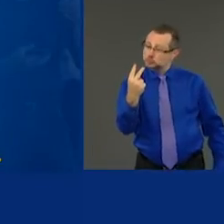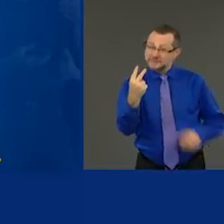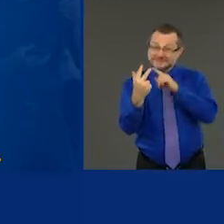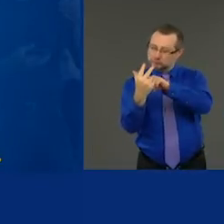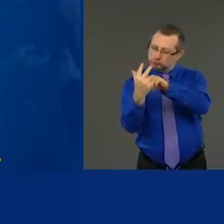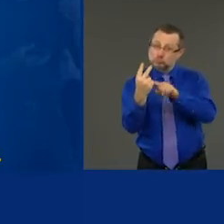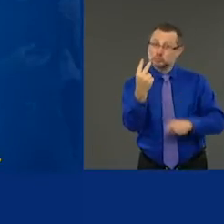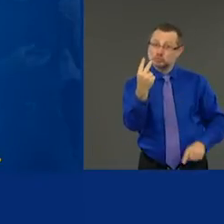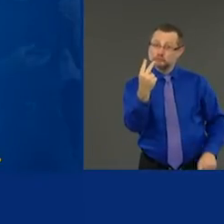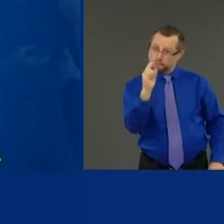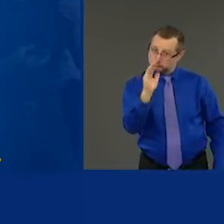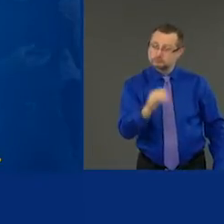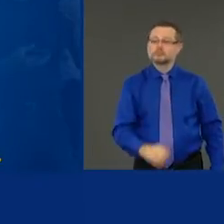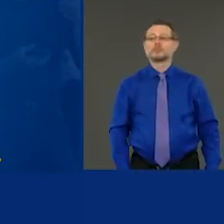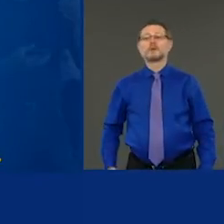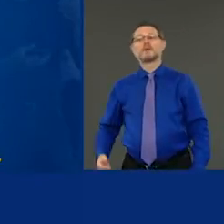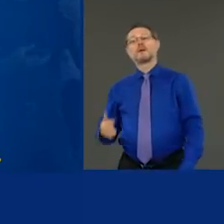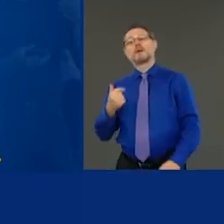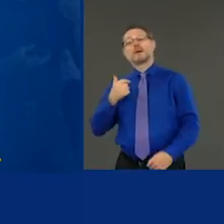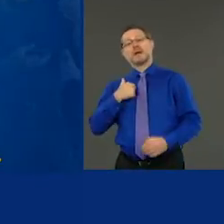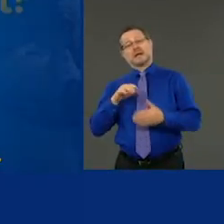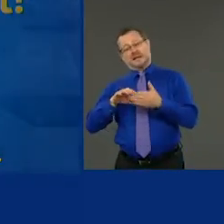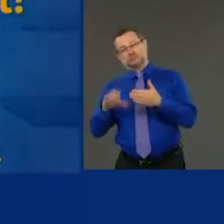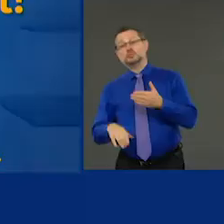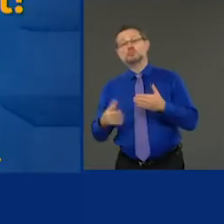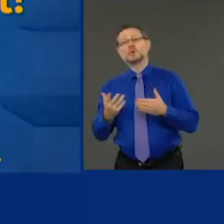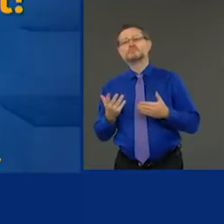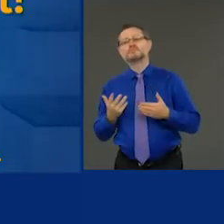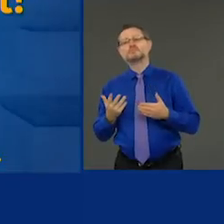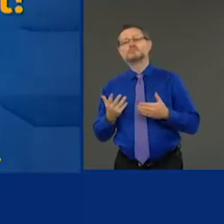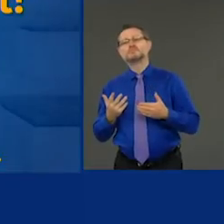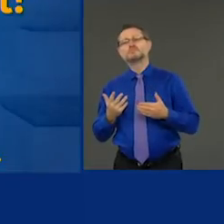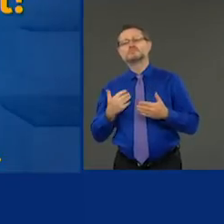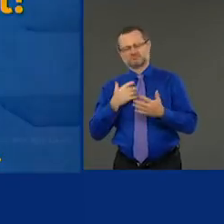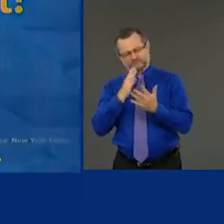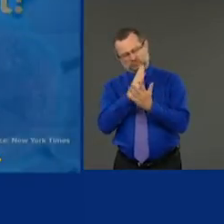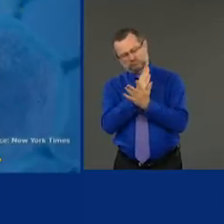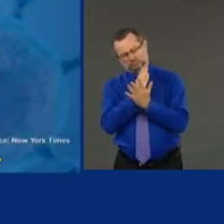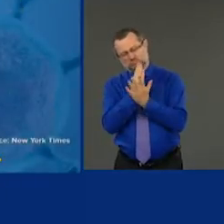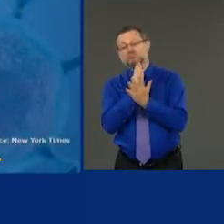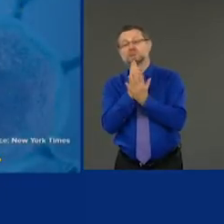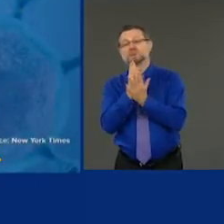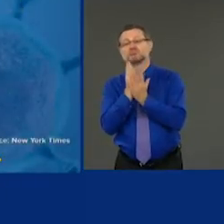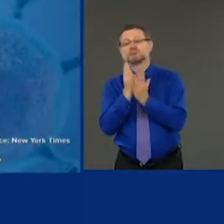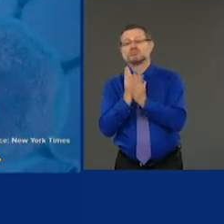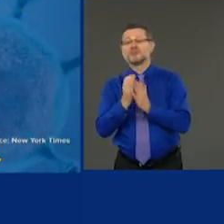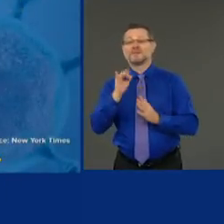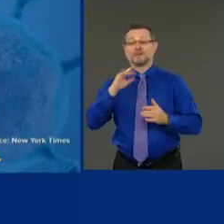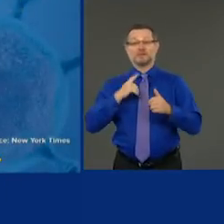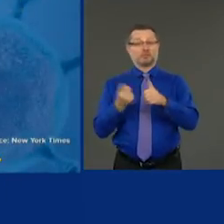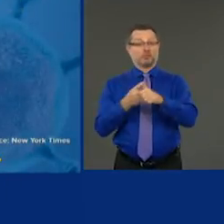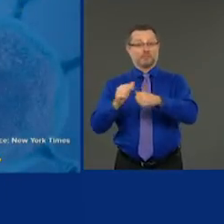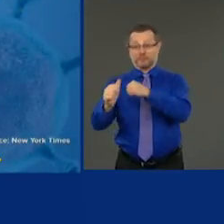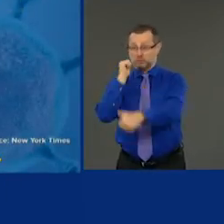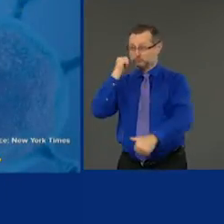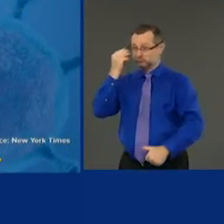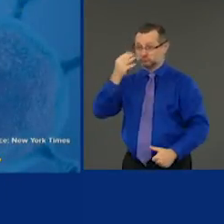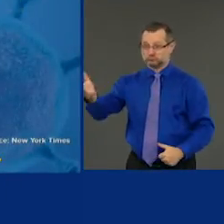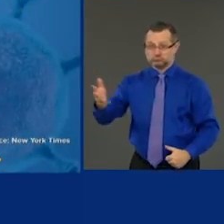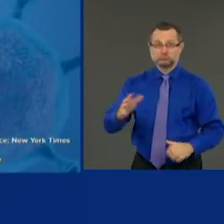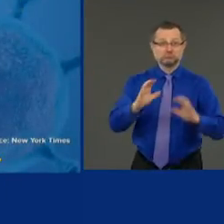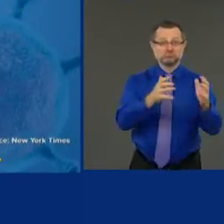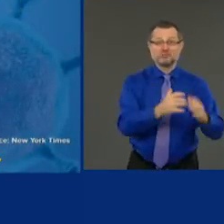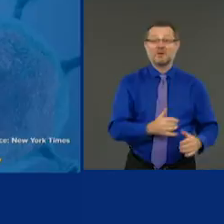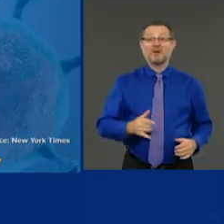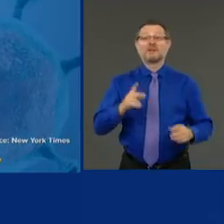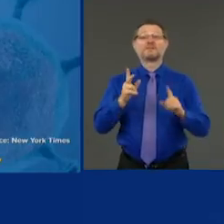of actions and that's where we are. That's the first threat. Uh, second is we see the